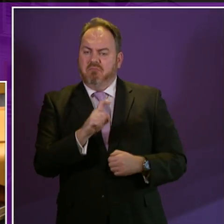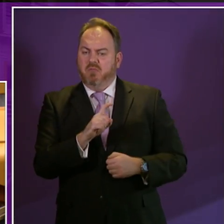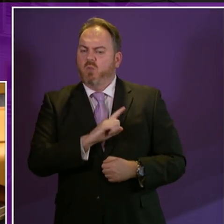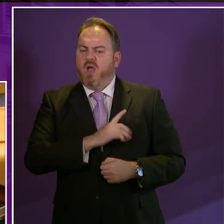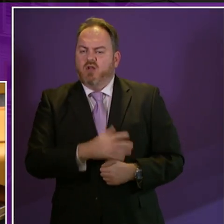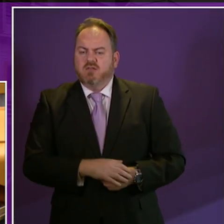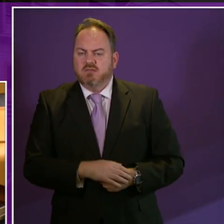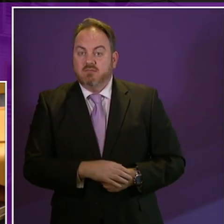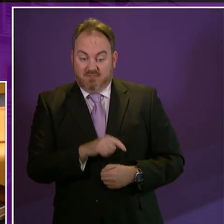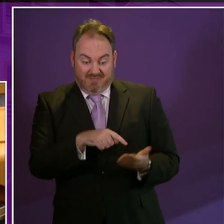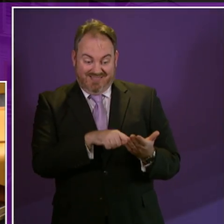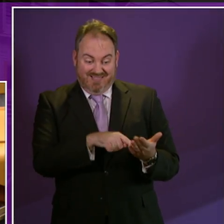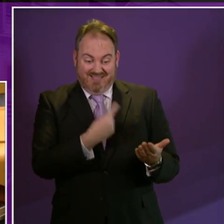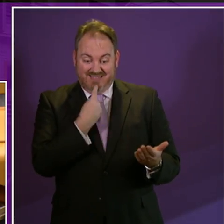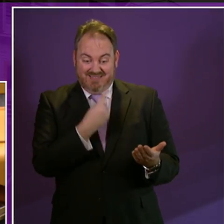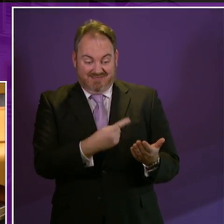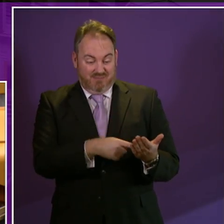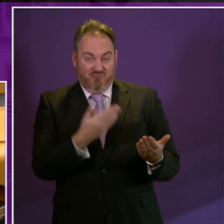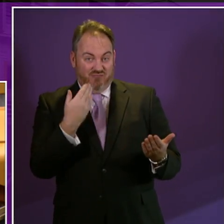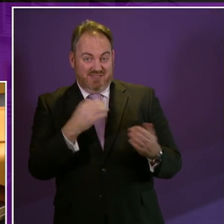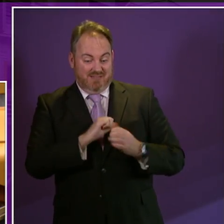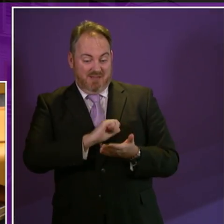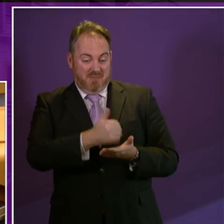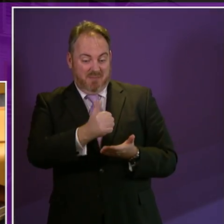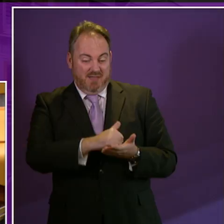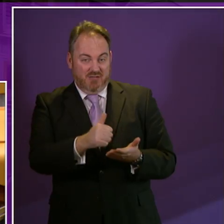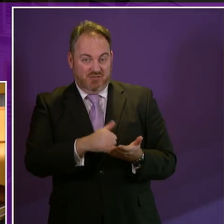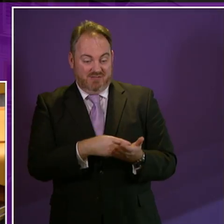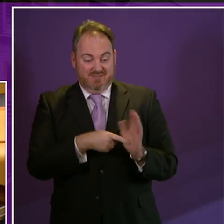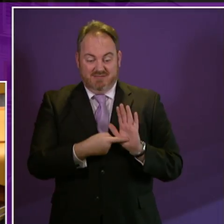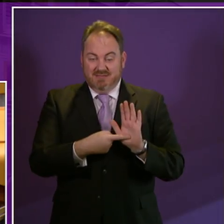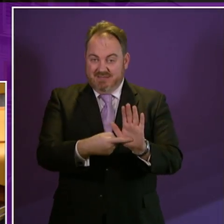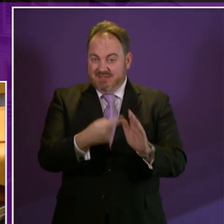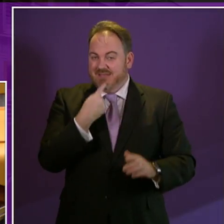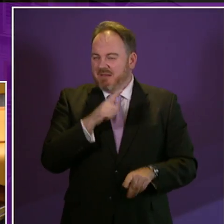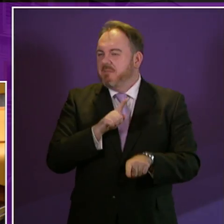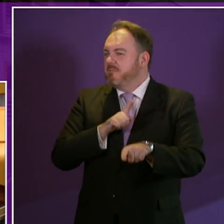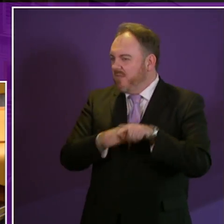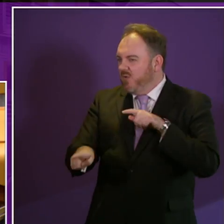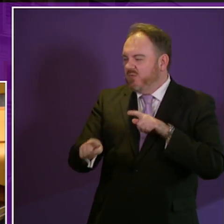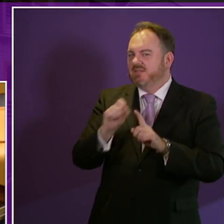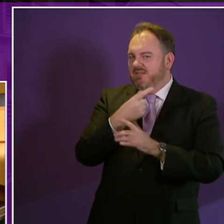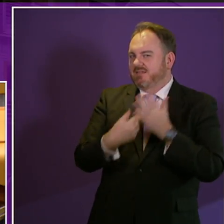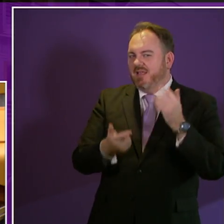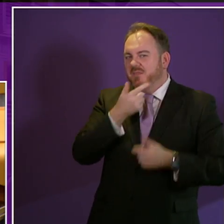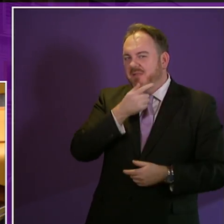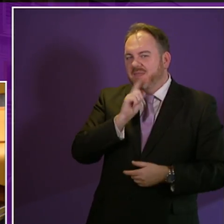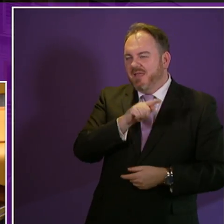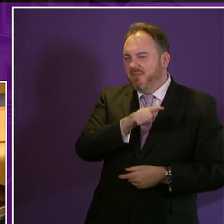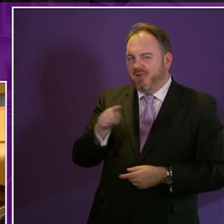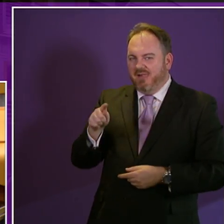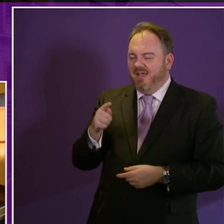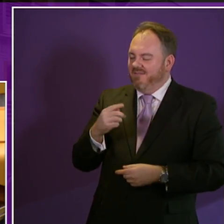Agenda Scotland at the end of last month, identified that most people with a disability still experience